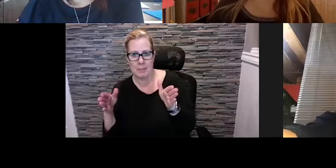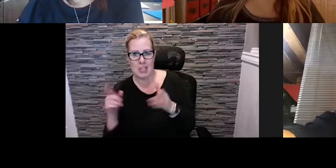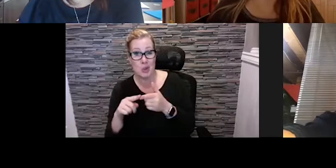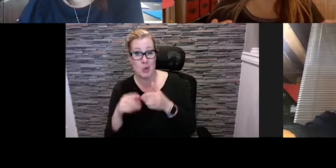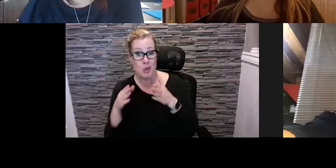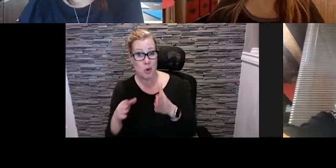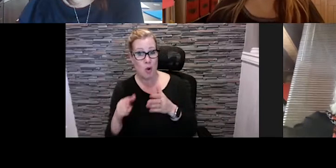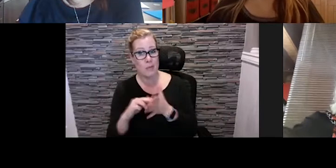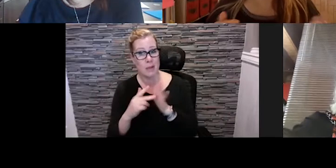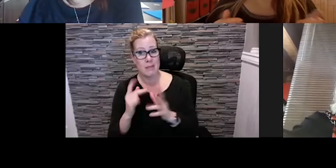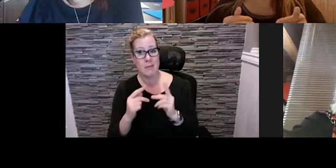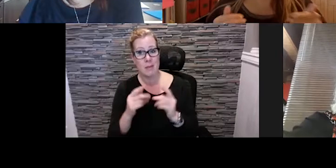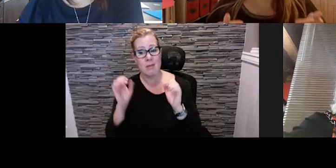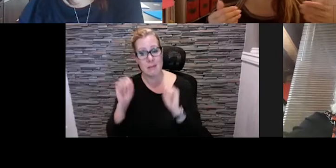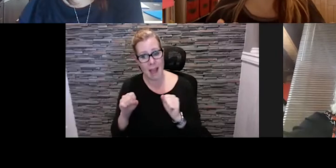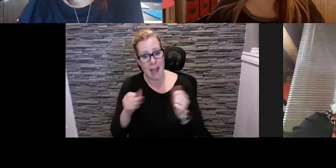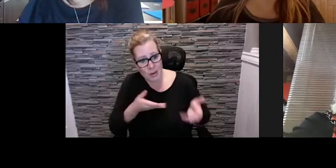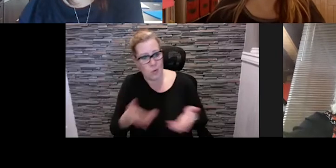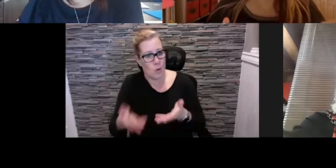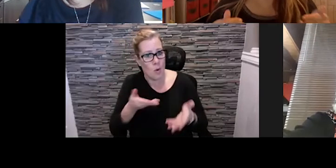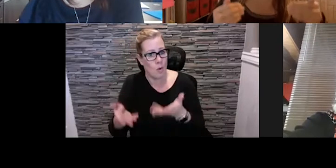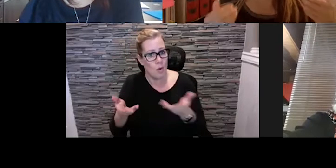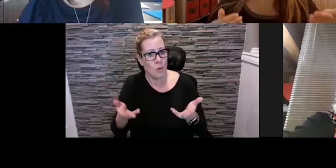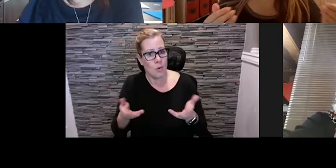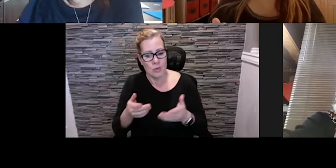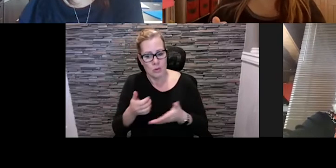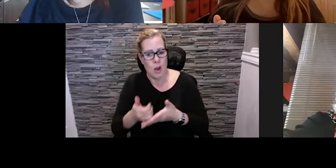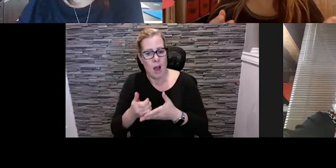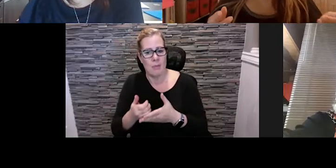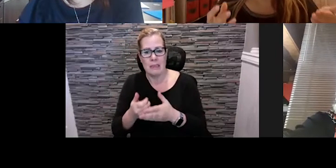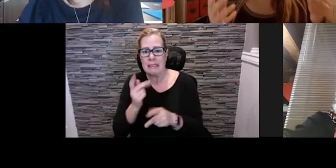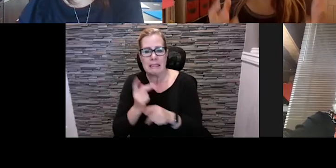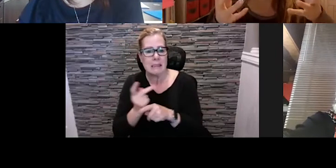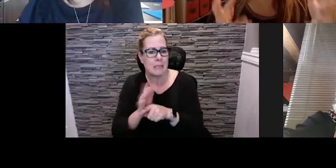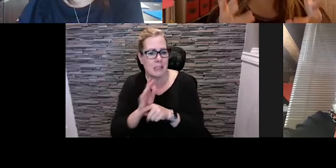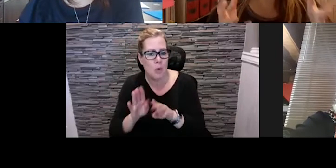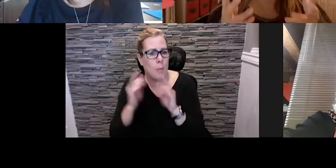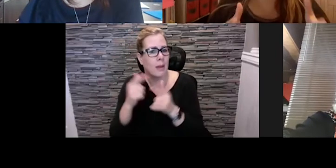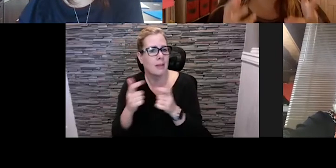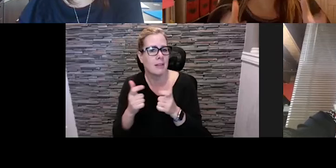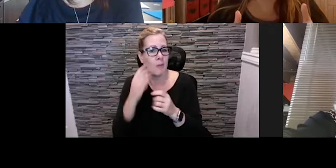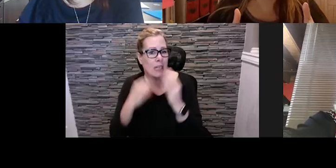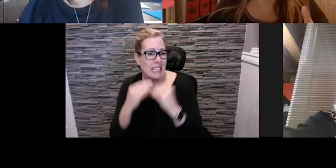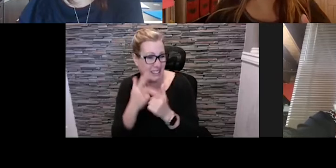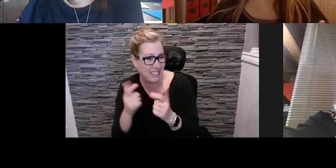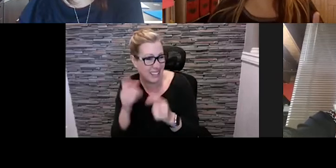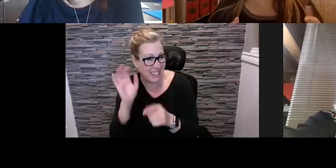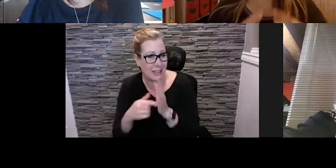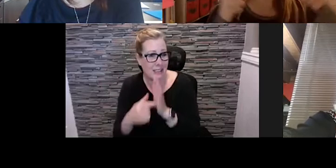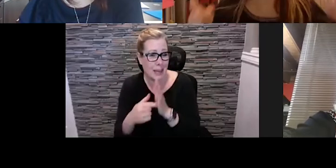got three people here who are willing to try to make your ideas work.